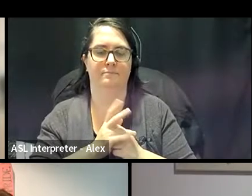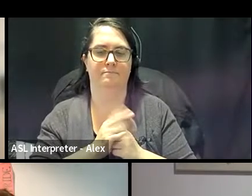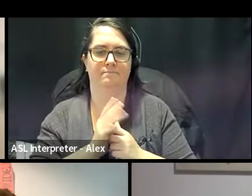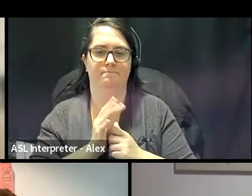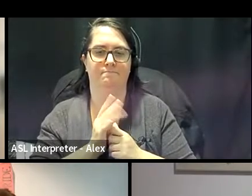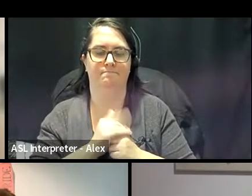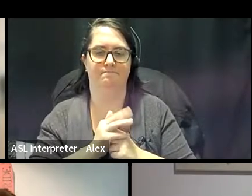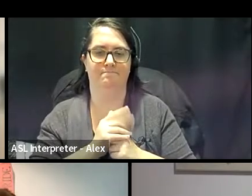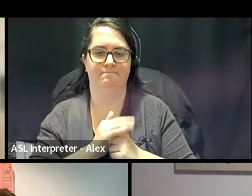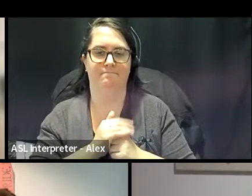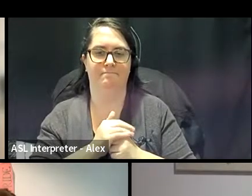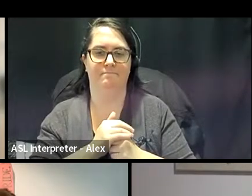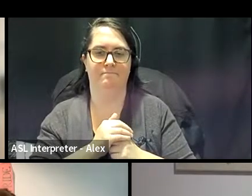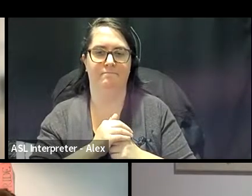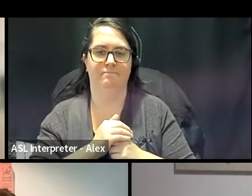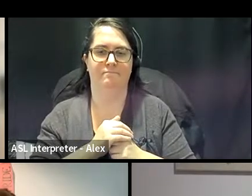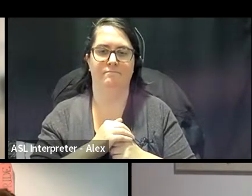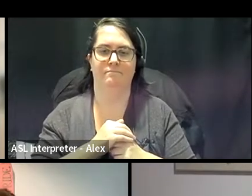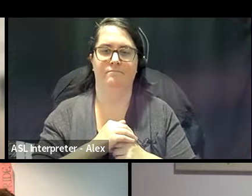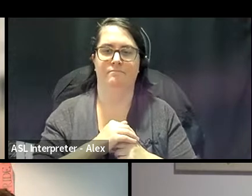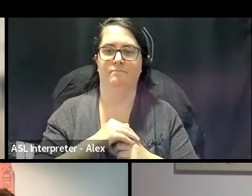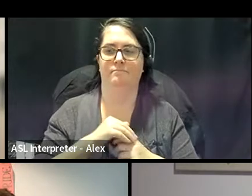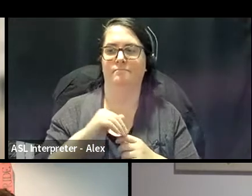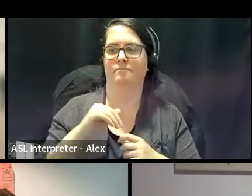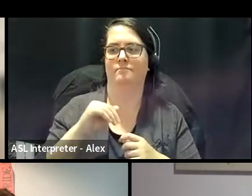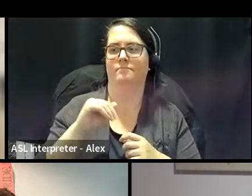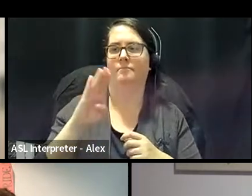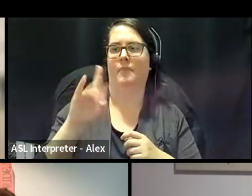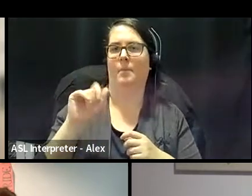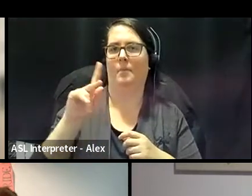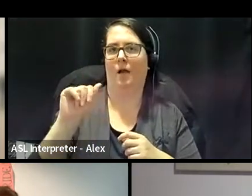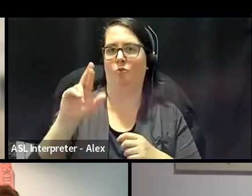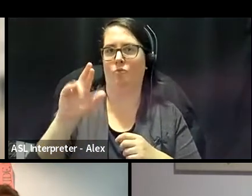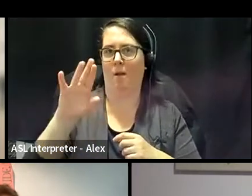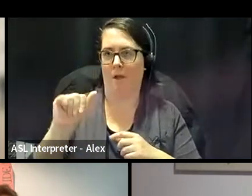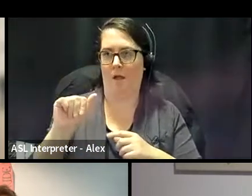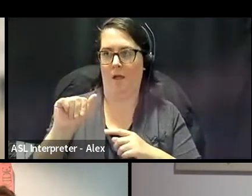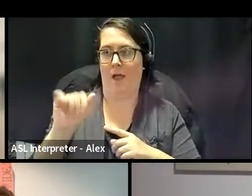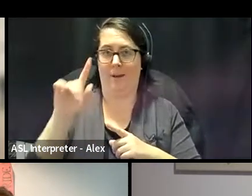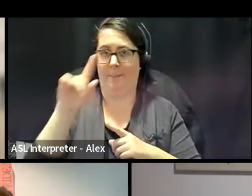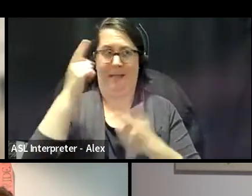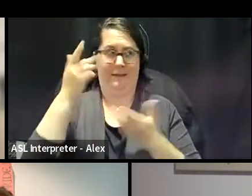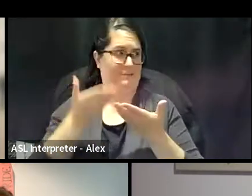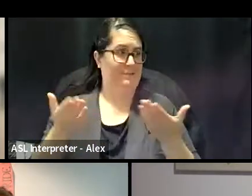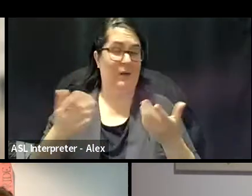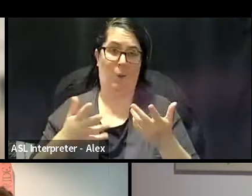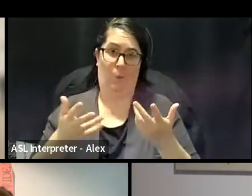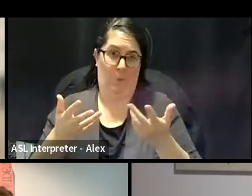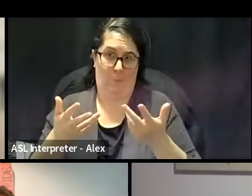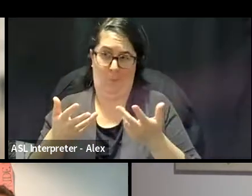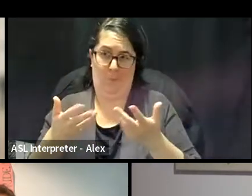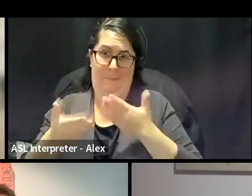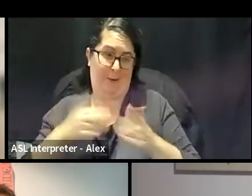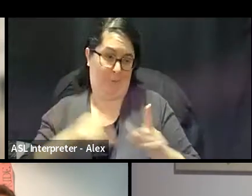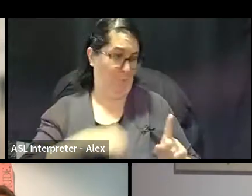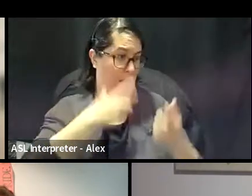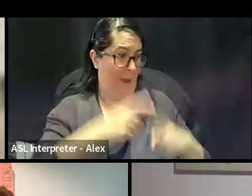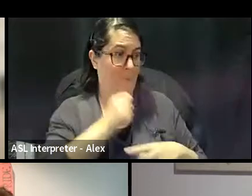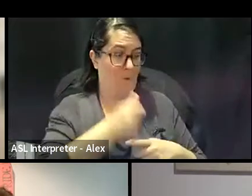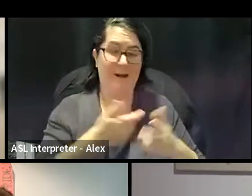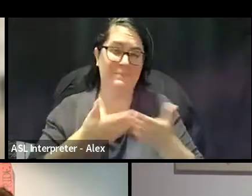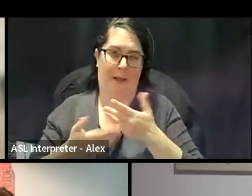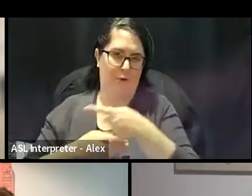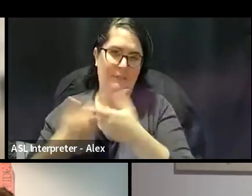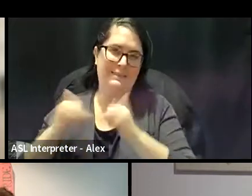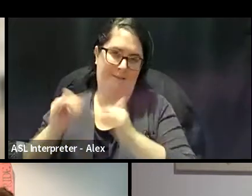uh, you know, blockorama and blackness, yes, that would have existed with or without pride. And in fact, pride